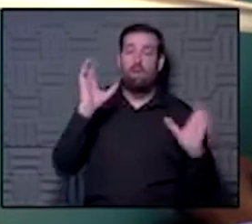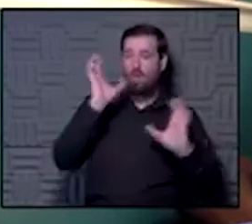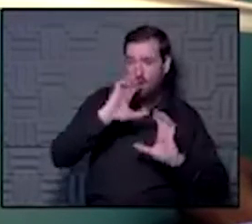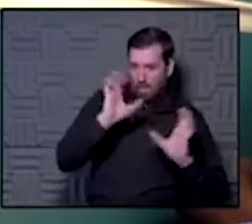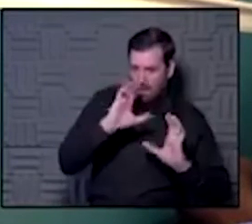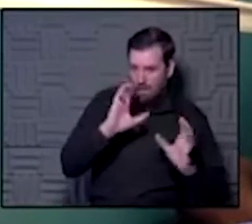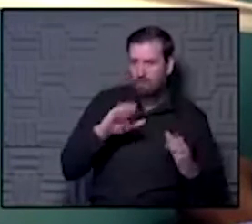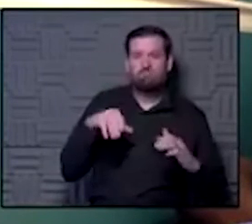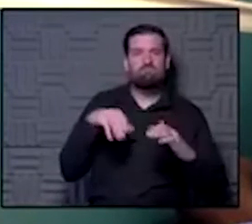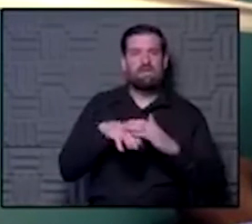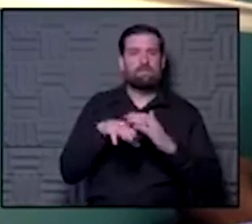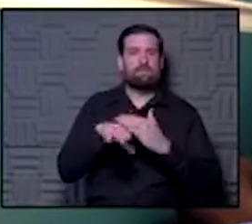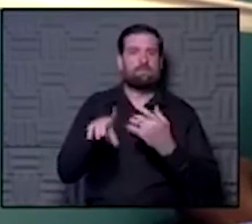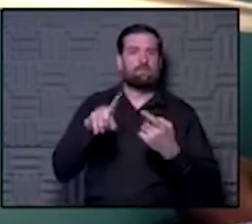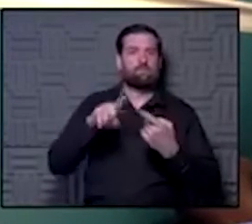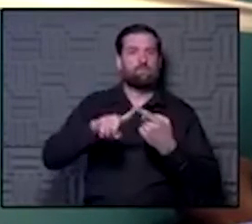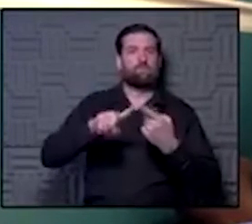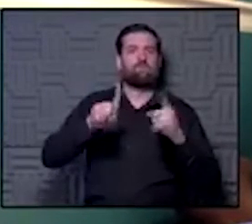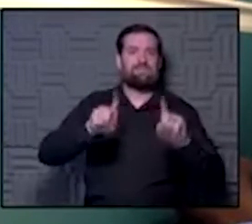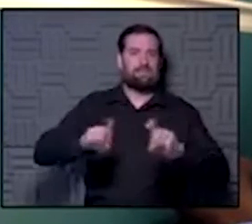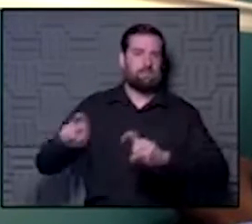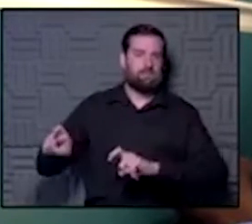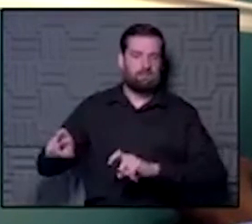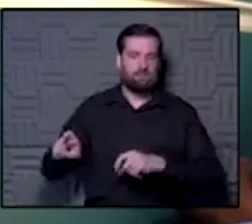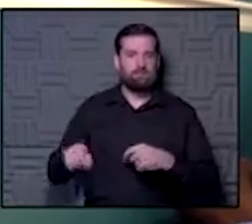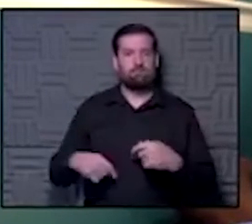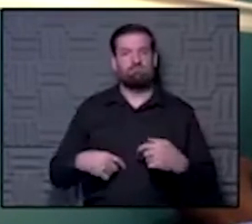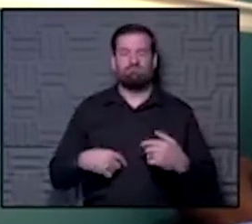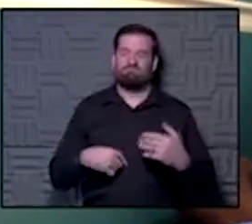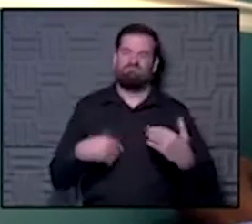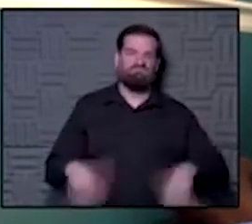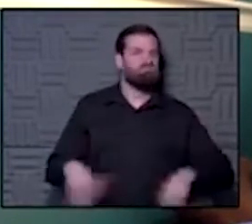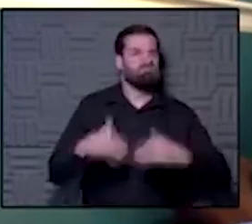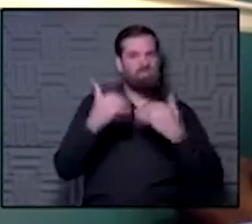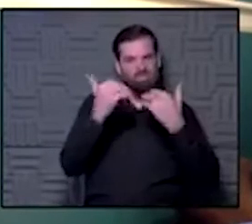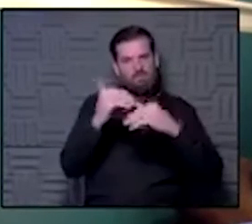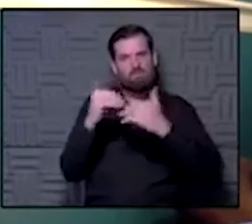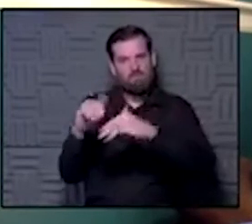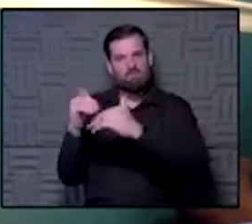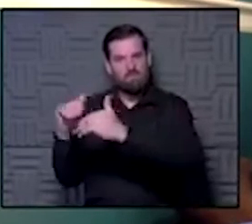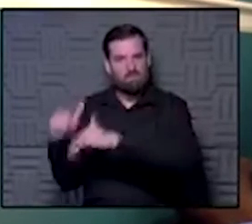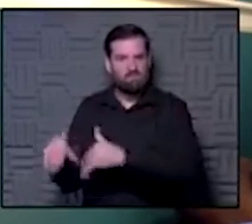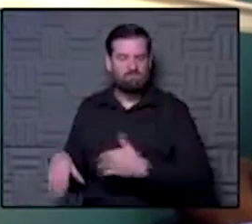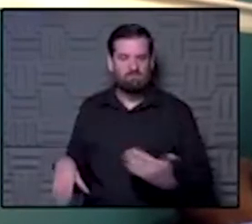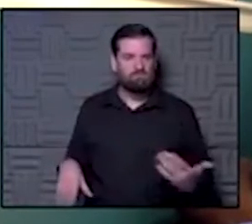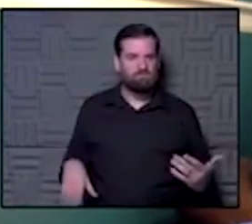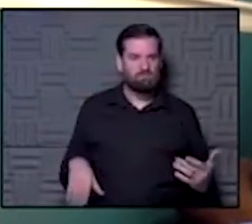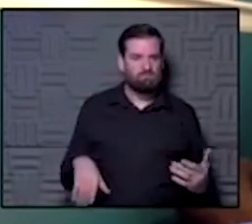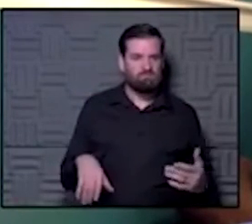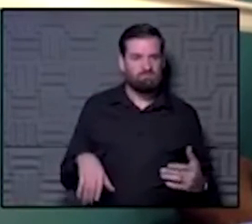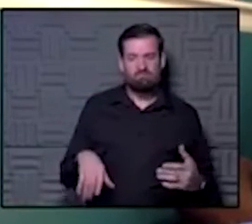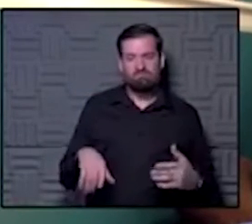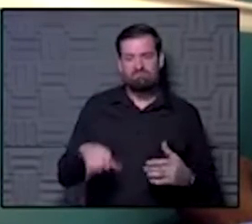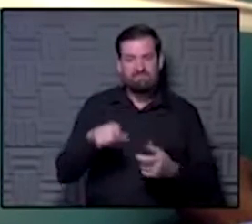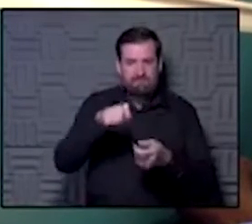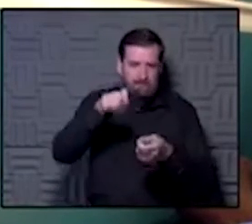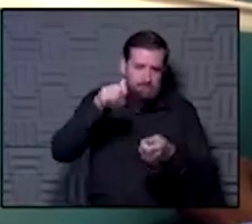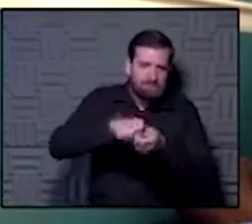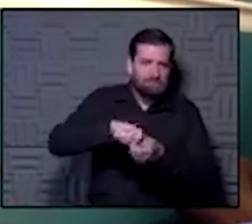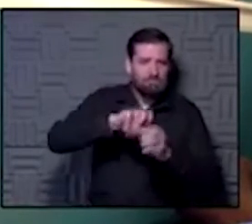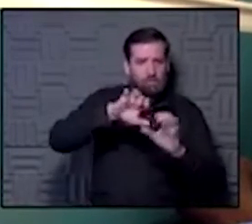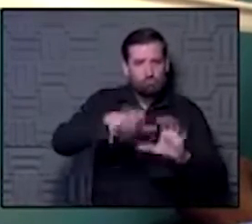access to testing. Back then, it was very limited. And only really people that belonged to certain clubs